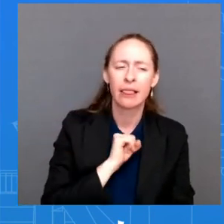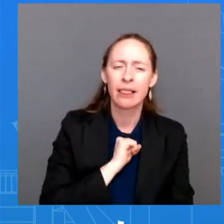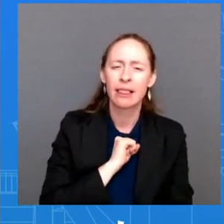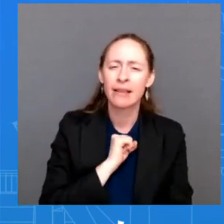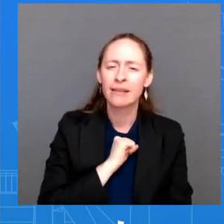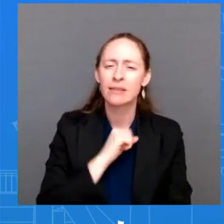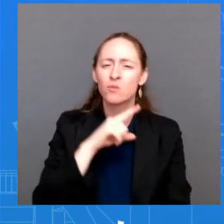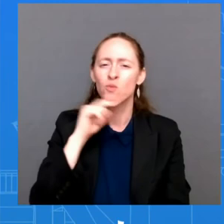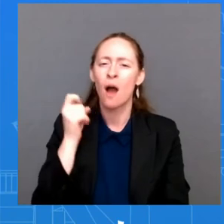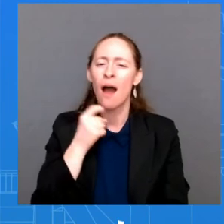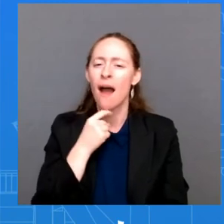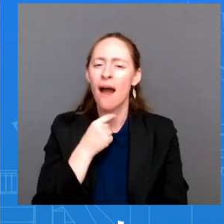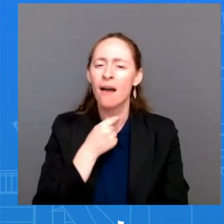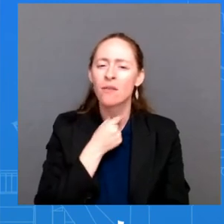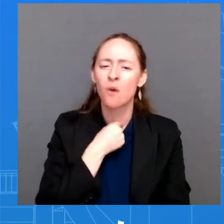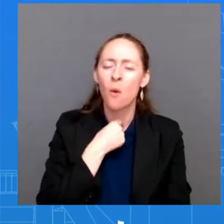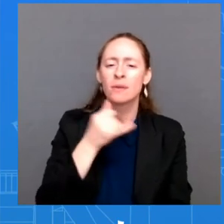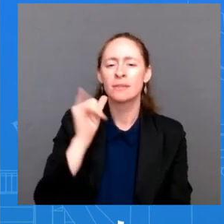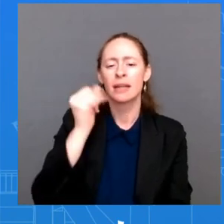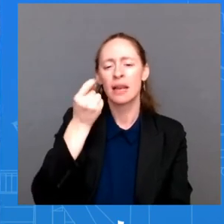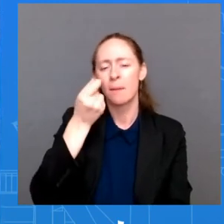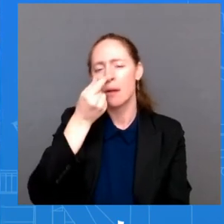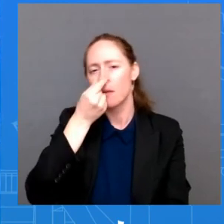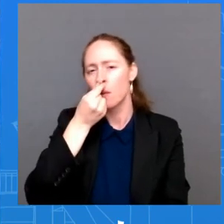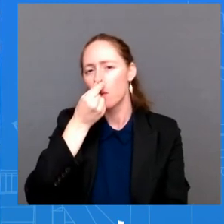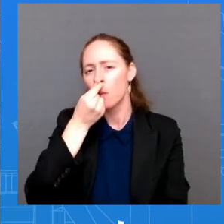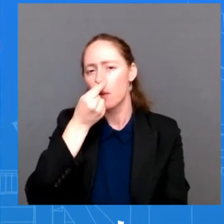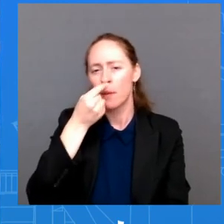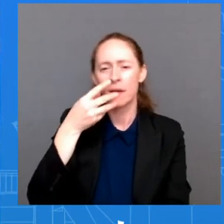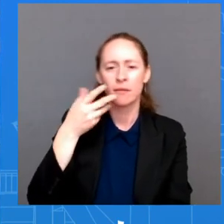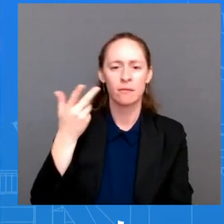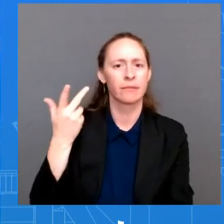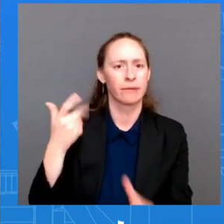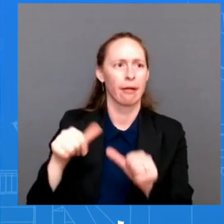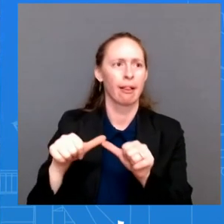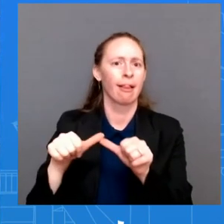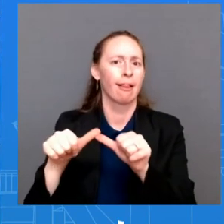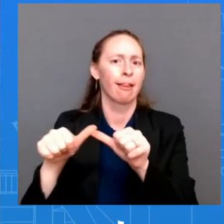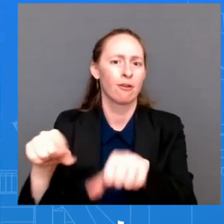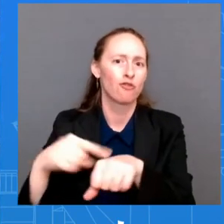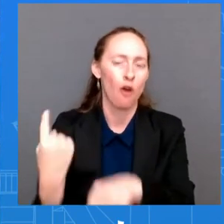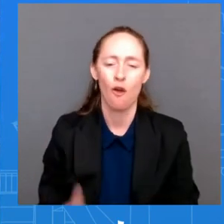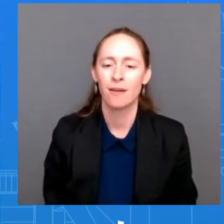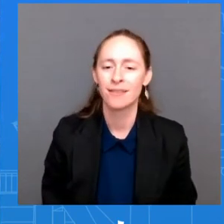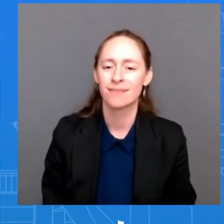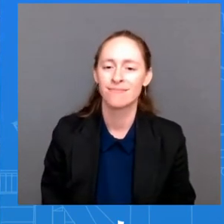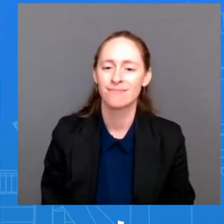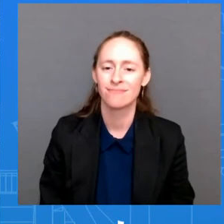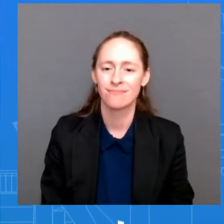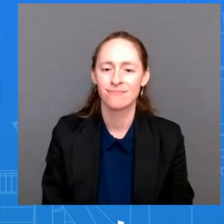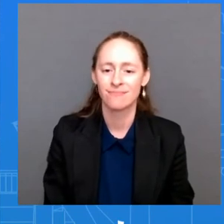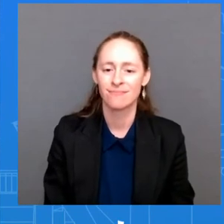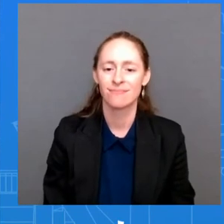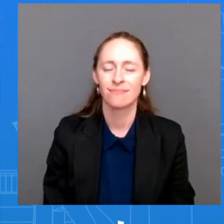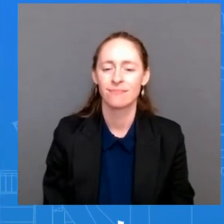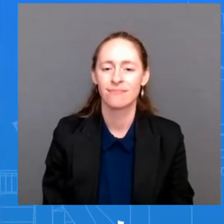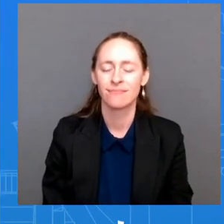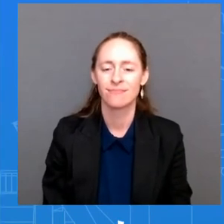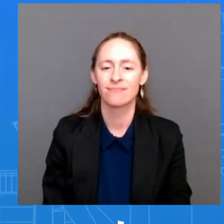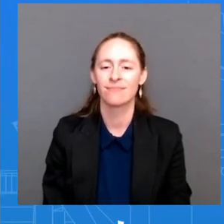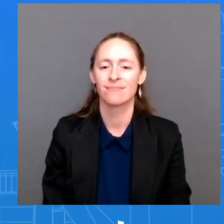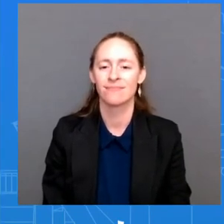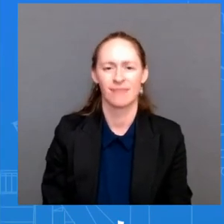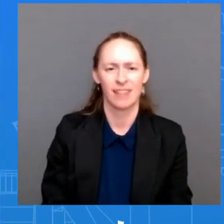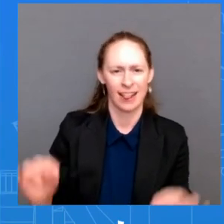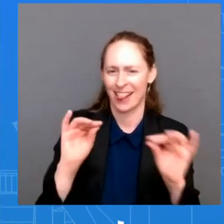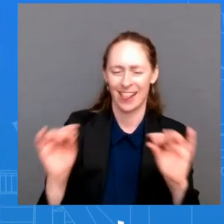for a little bit longer and are you saying are you saying he or are you yeah i'm trying to get a sense of i am saying that all of